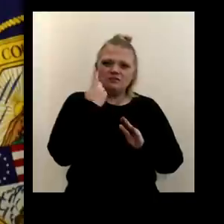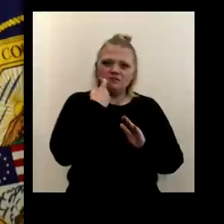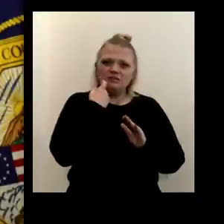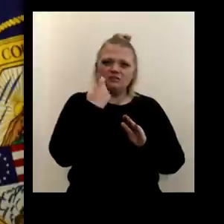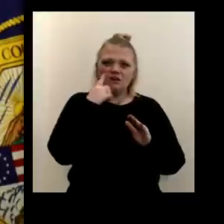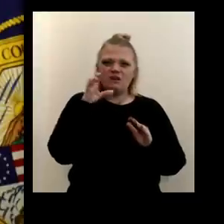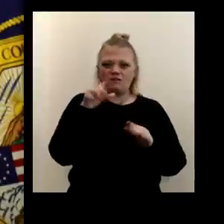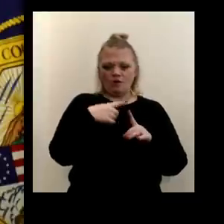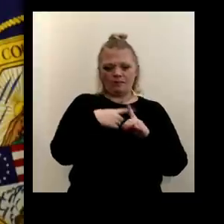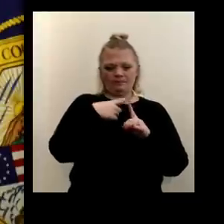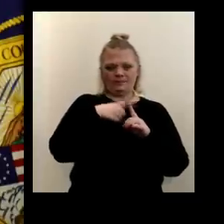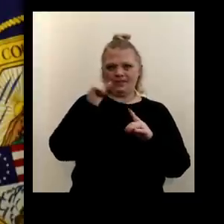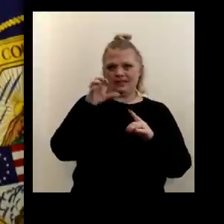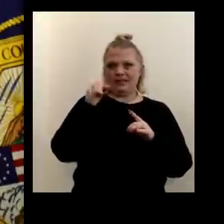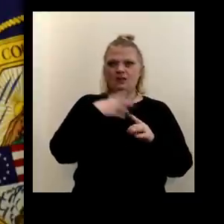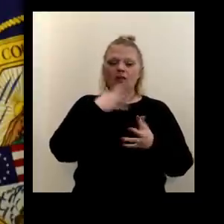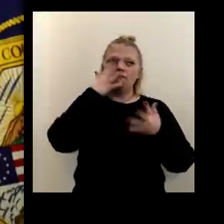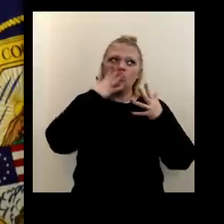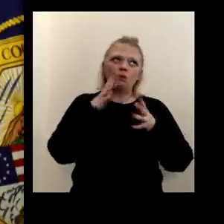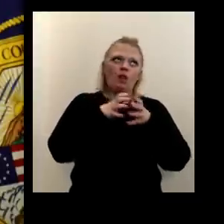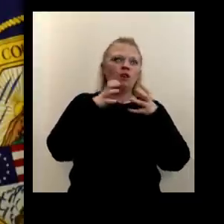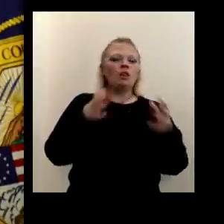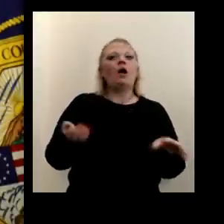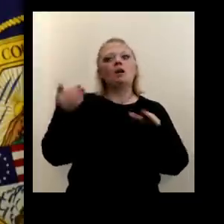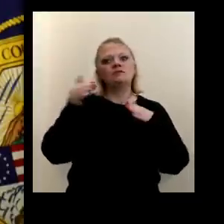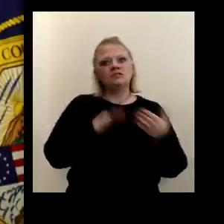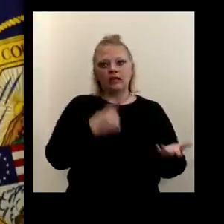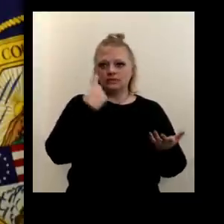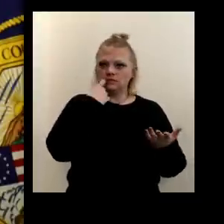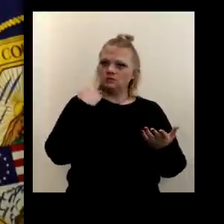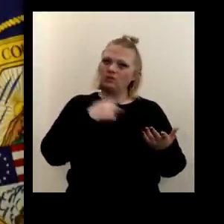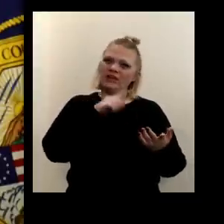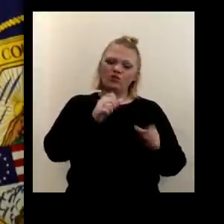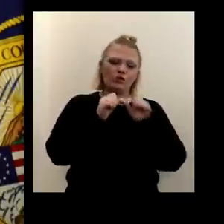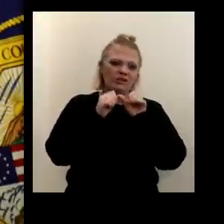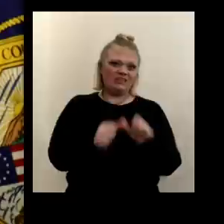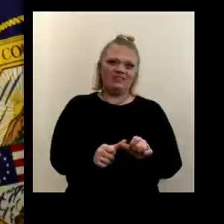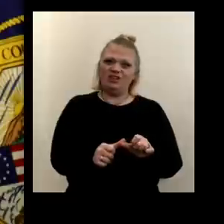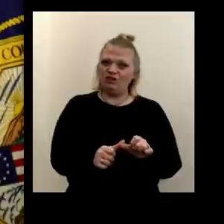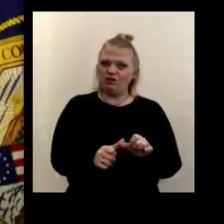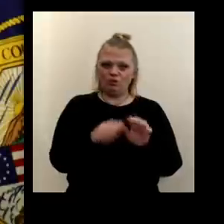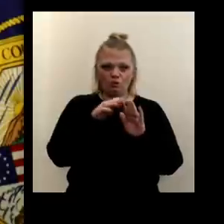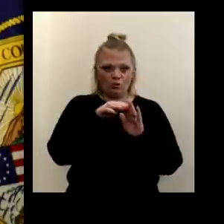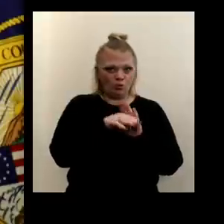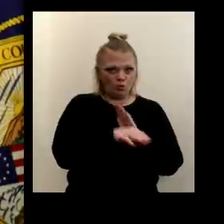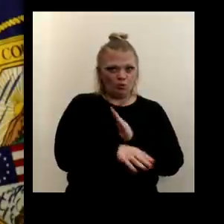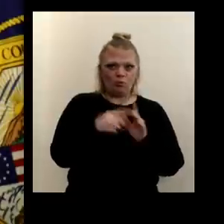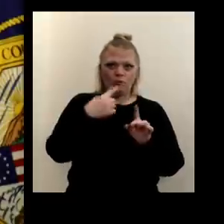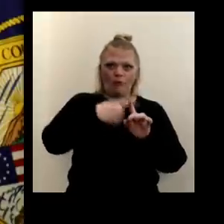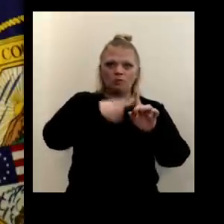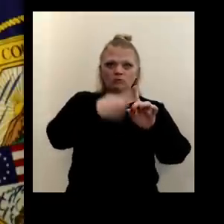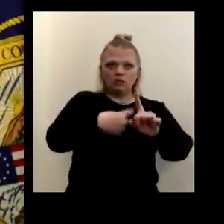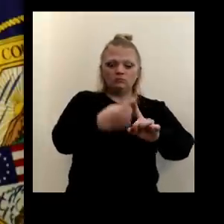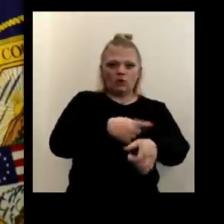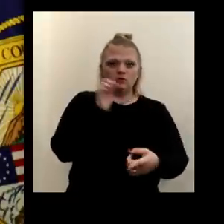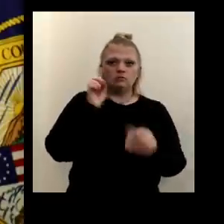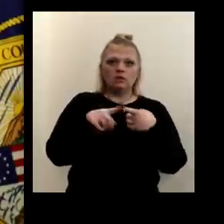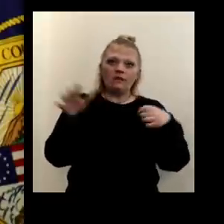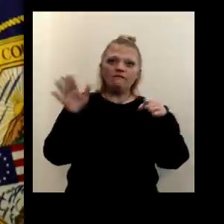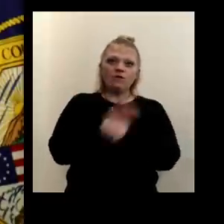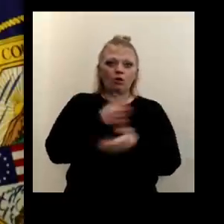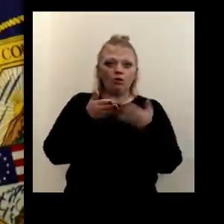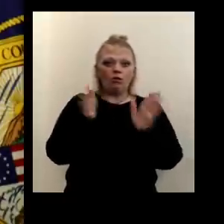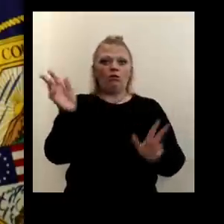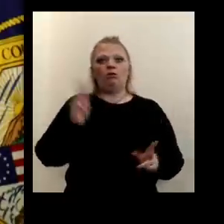Uh, and unfortunately we've seen a lot of deaths recently. We need to continue that trend. It's going to be months and months until the full general public